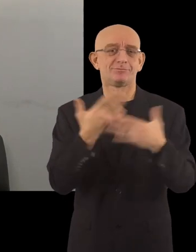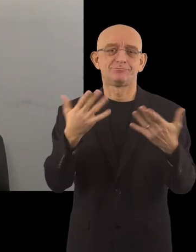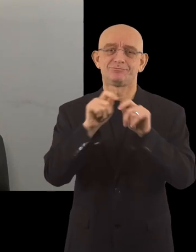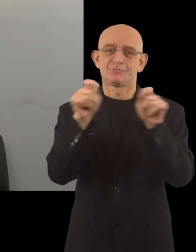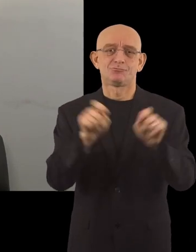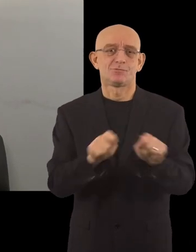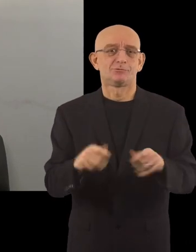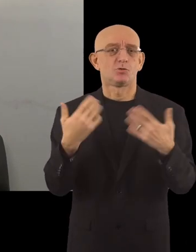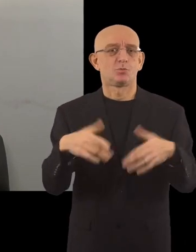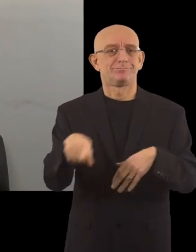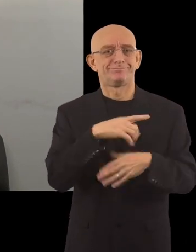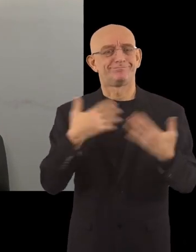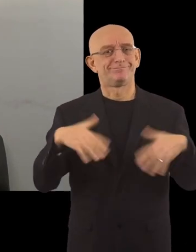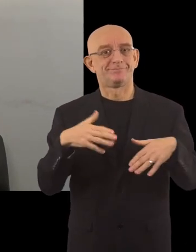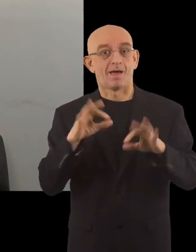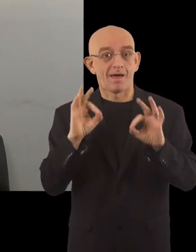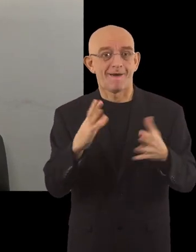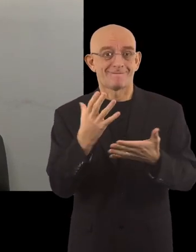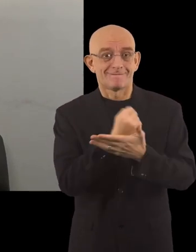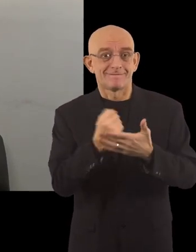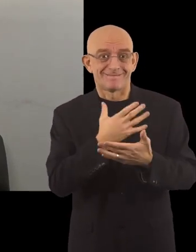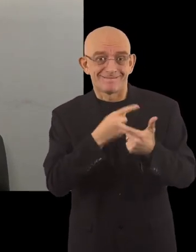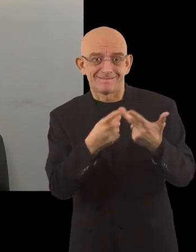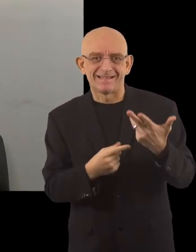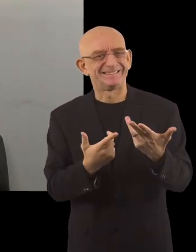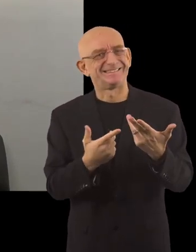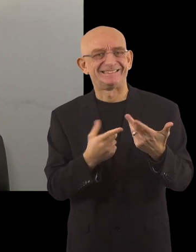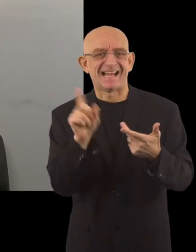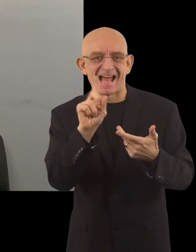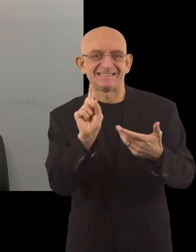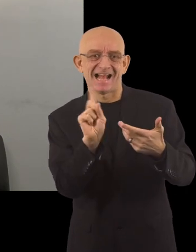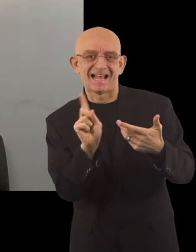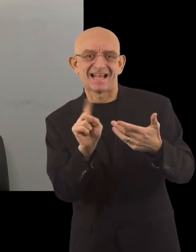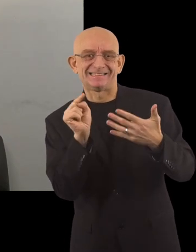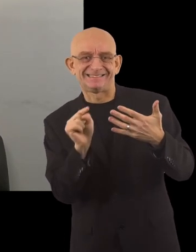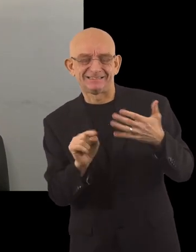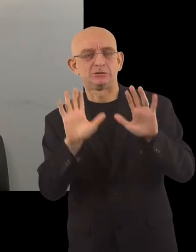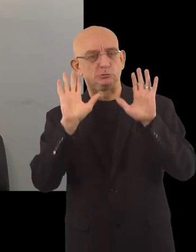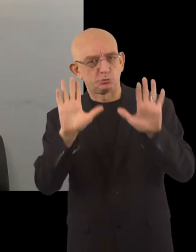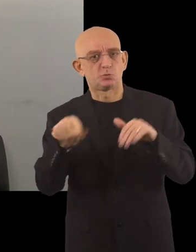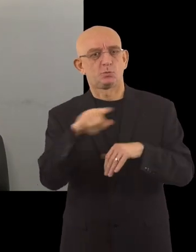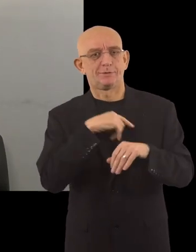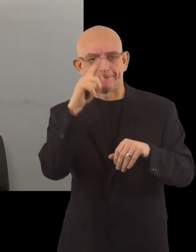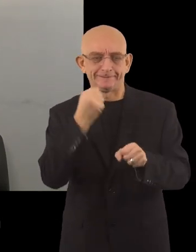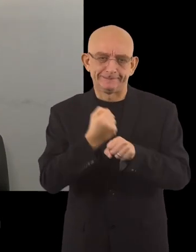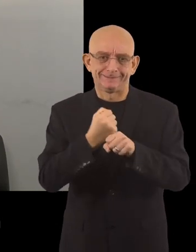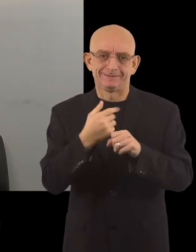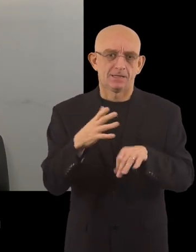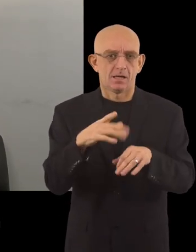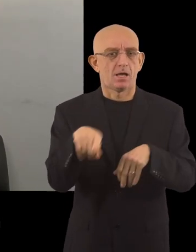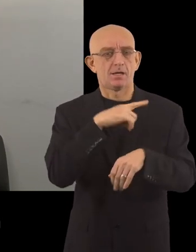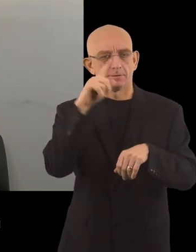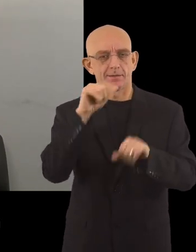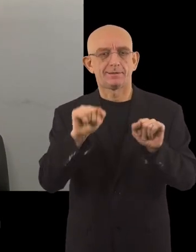it was not easy to fulfil our wishes for a total accessibility. To accomplish our mission, we have